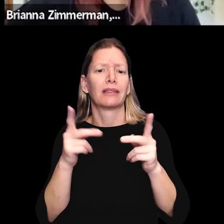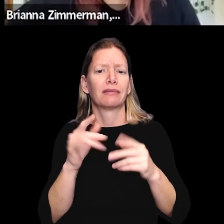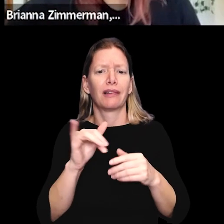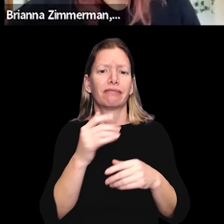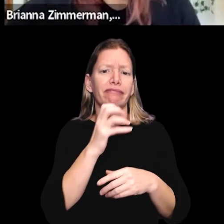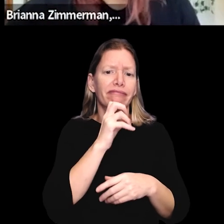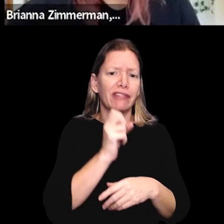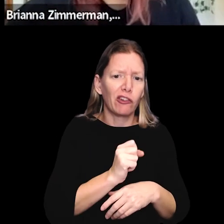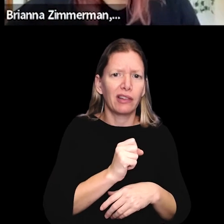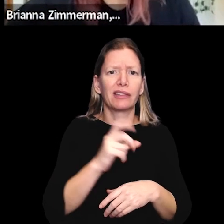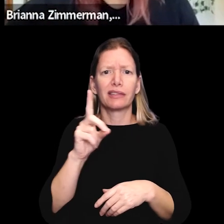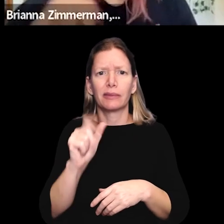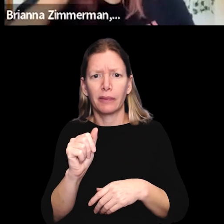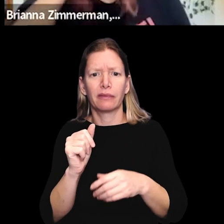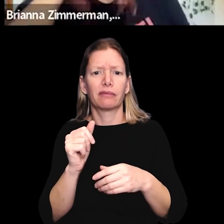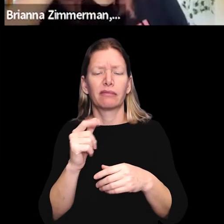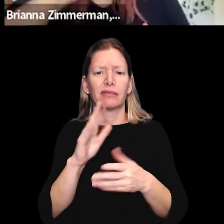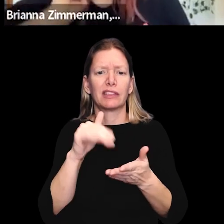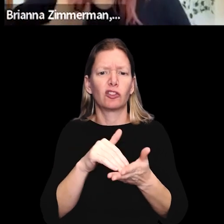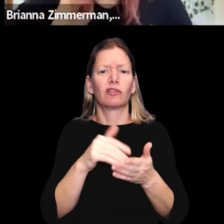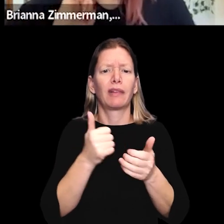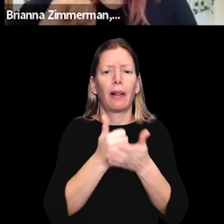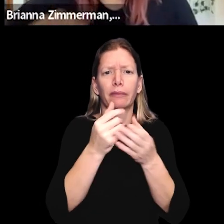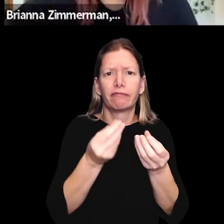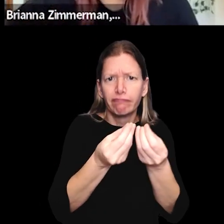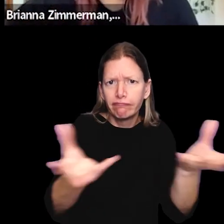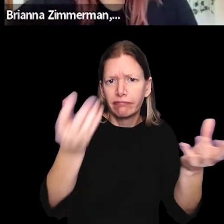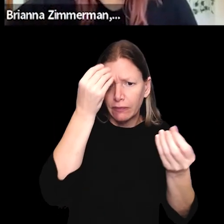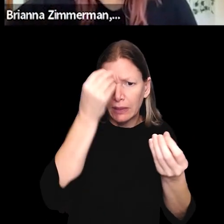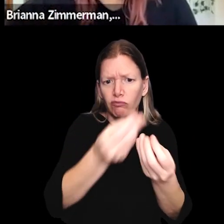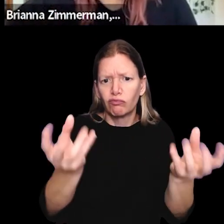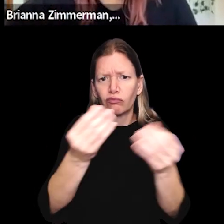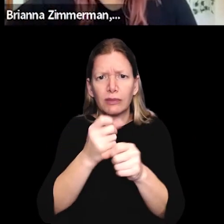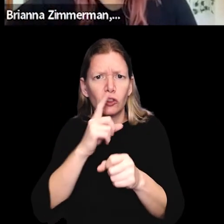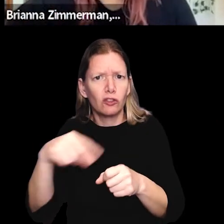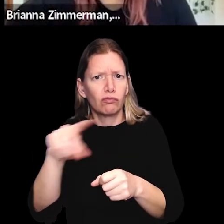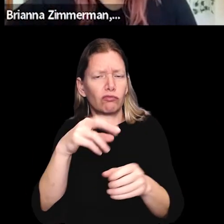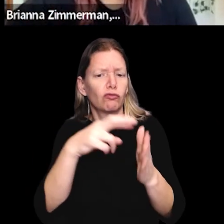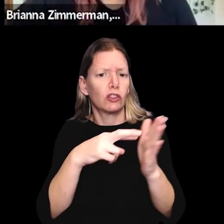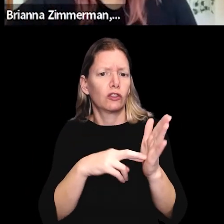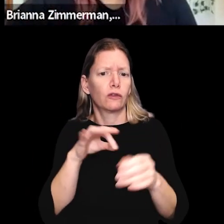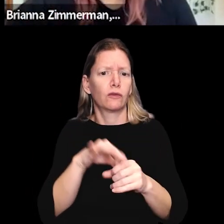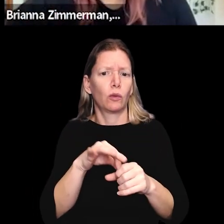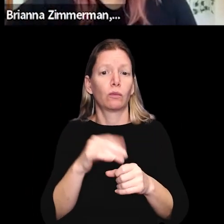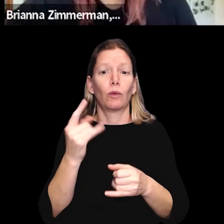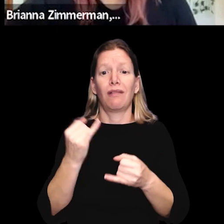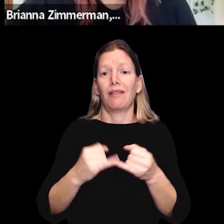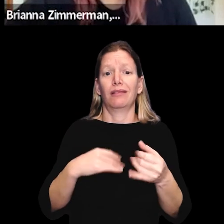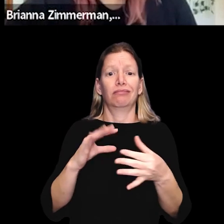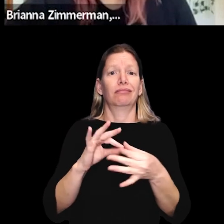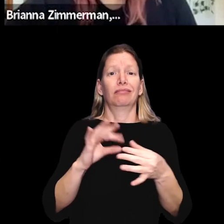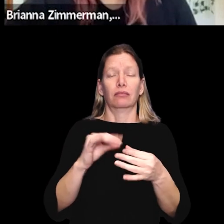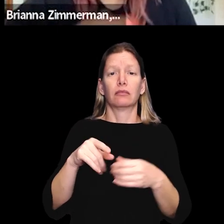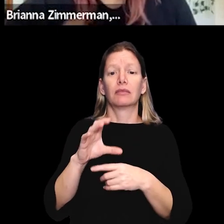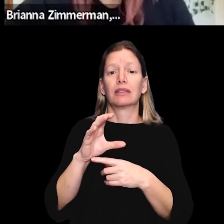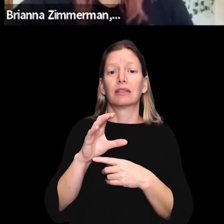places like elderly and disabled housing and help to distribute this information and make sure people are ready to vote just one last thing